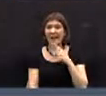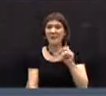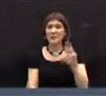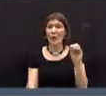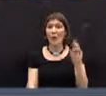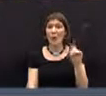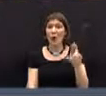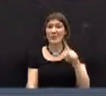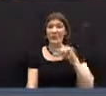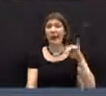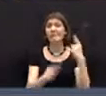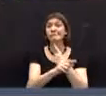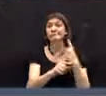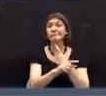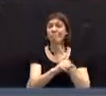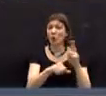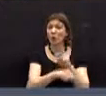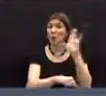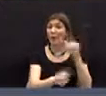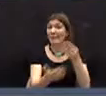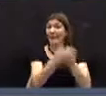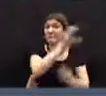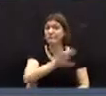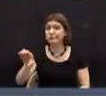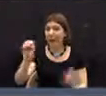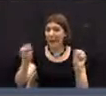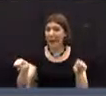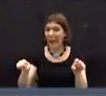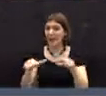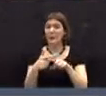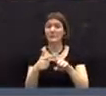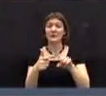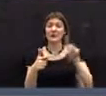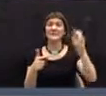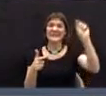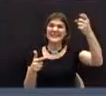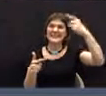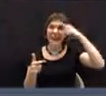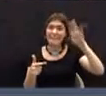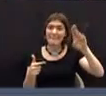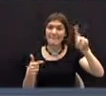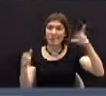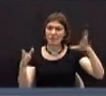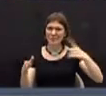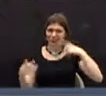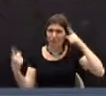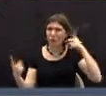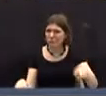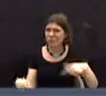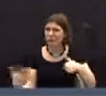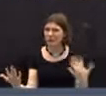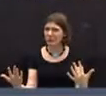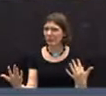'Connor can tell you this is a normal procedure. And Mr. Giroux, the state bond bank director, agrees.